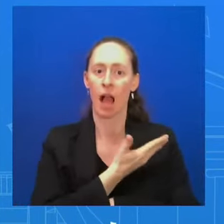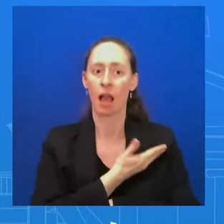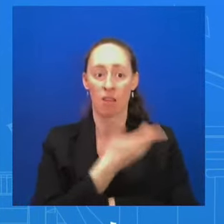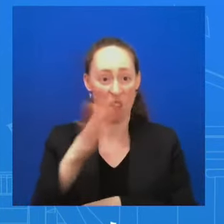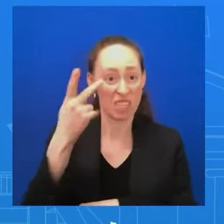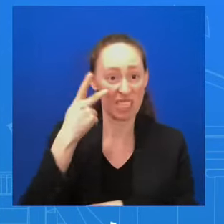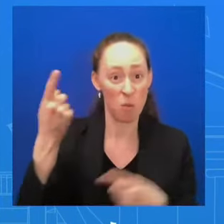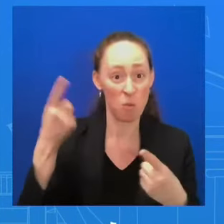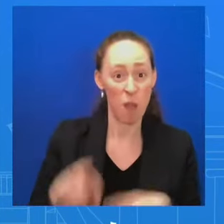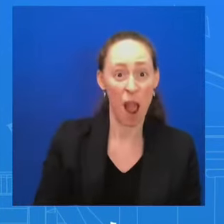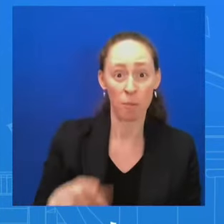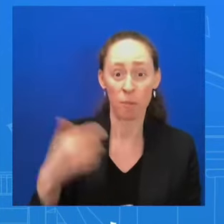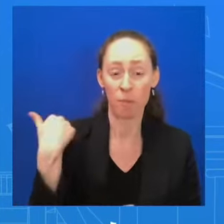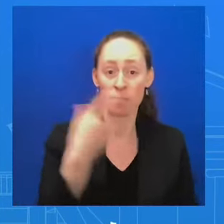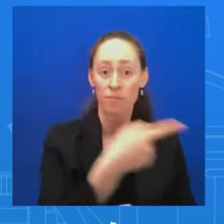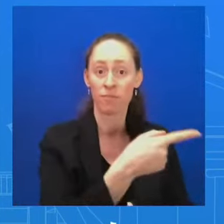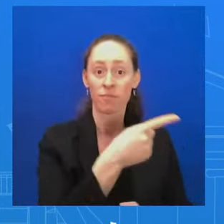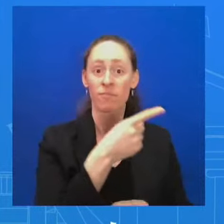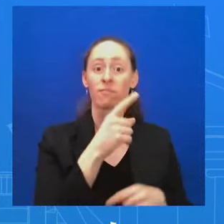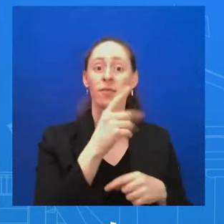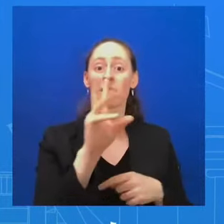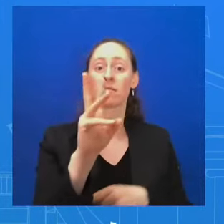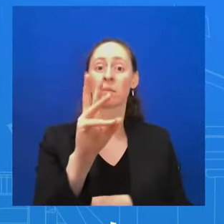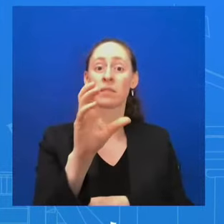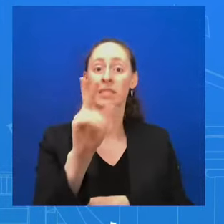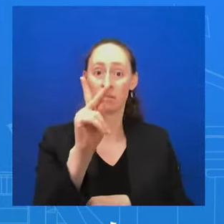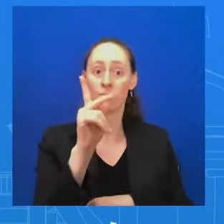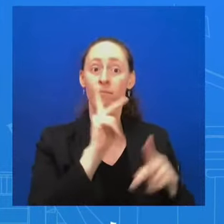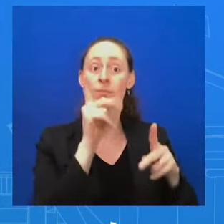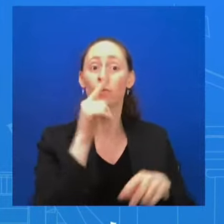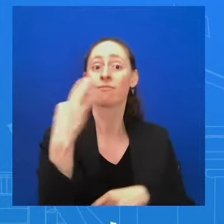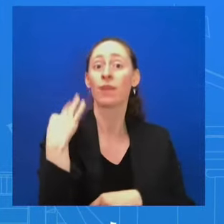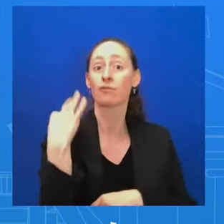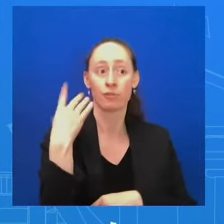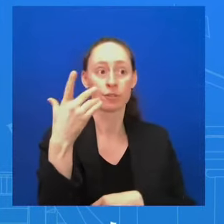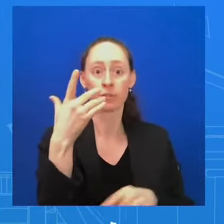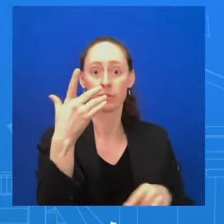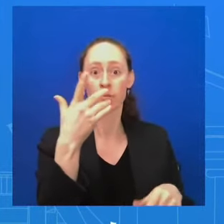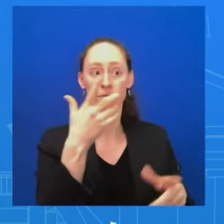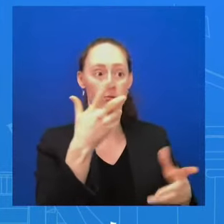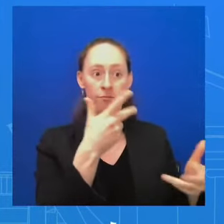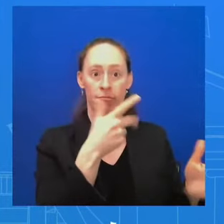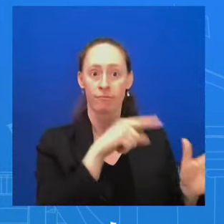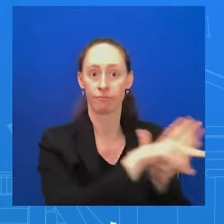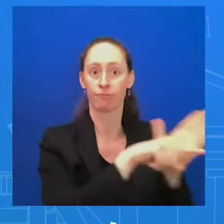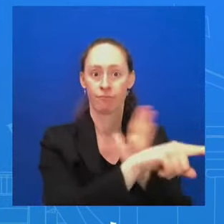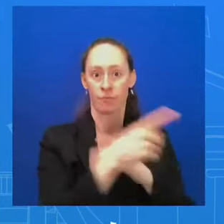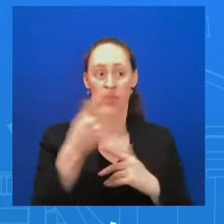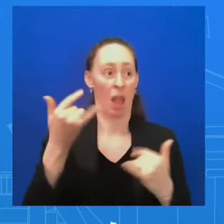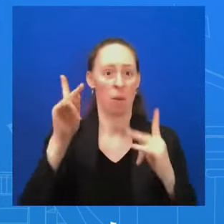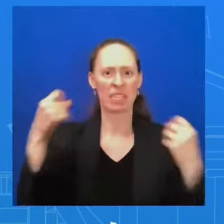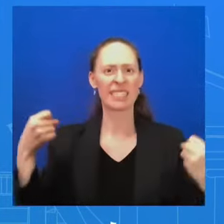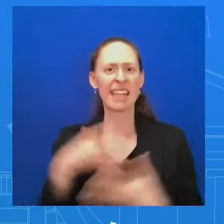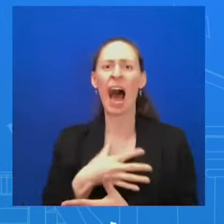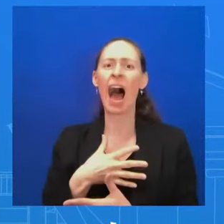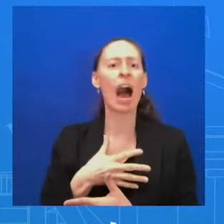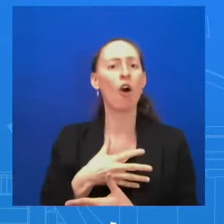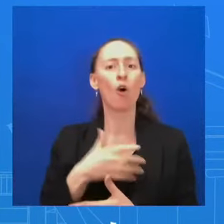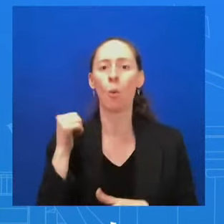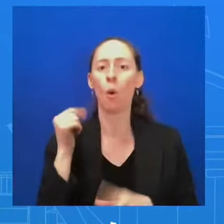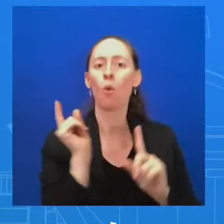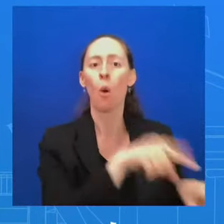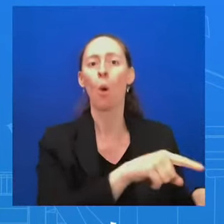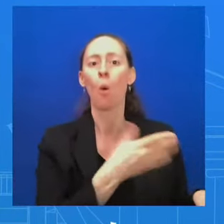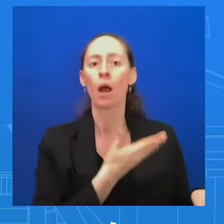workers that some aid organizations now are pulling back. So we want to see that immediate ceasefire in place. We also, of course, as we've said many